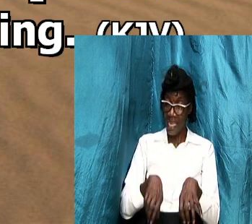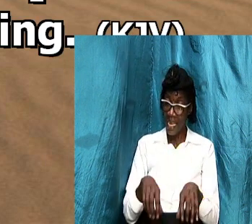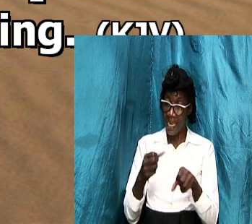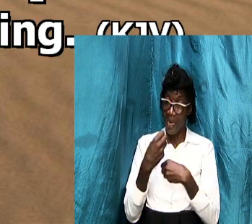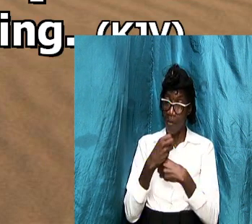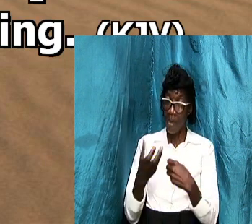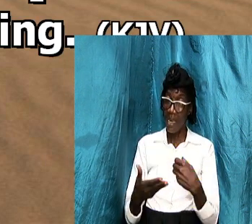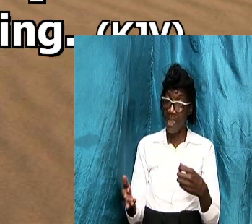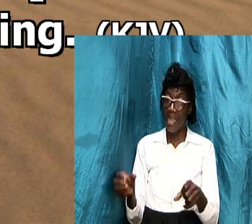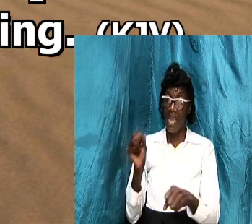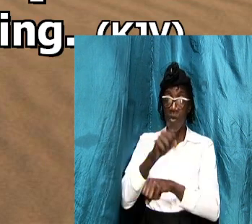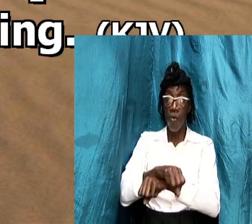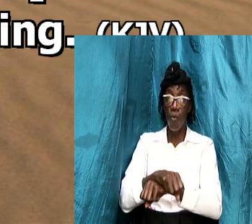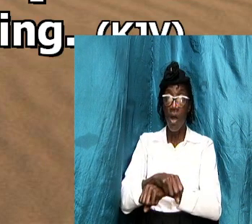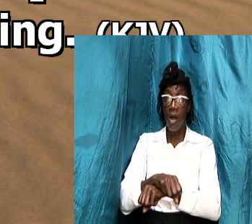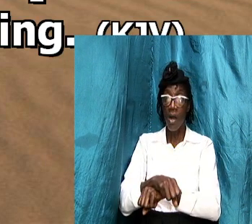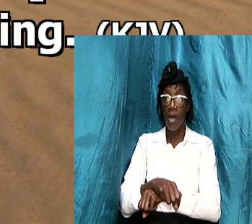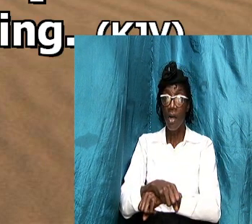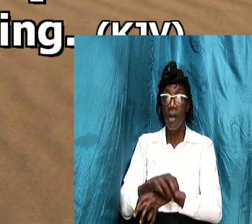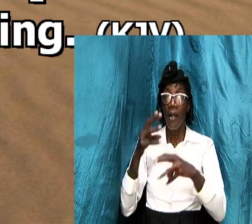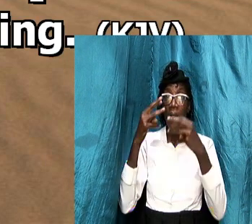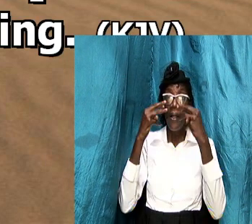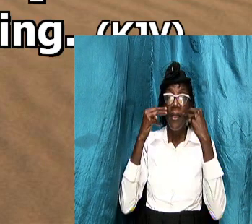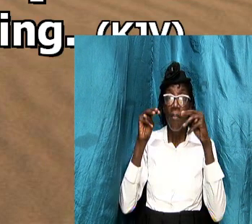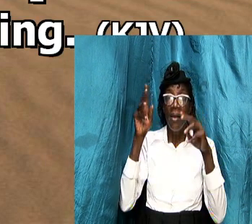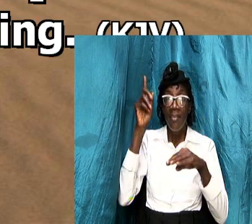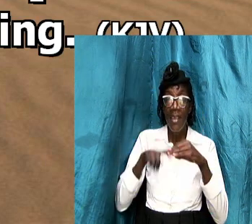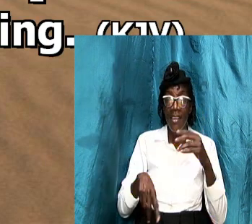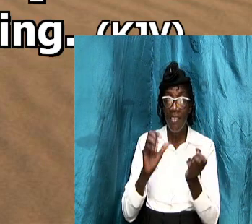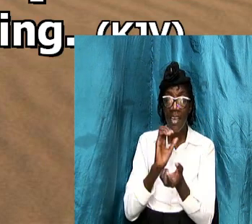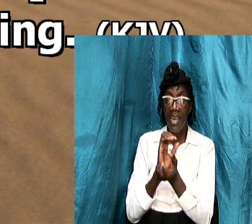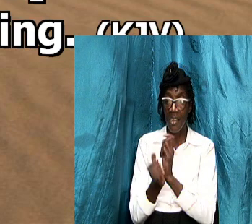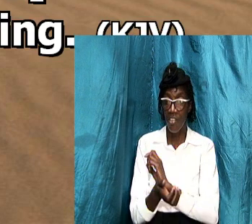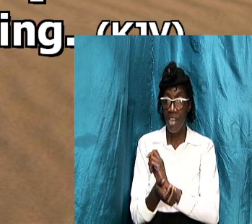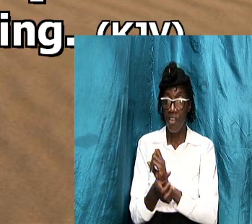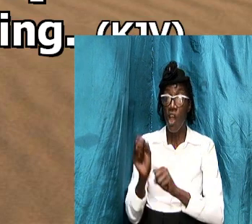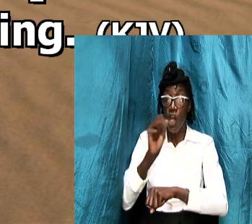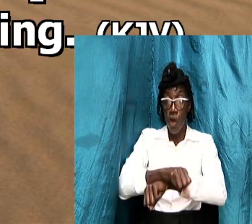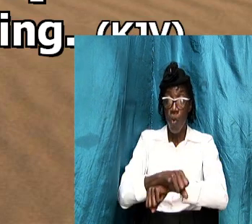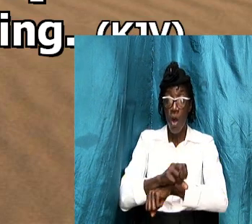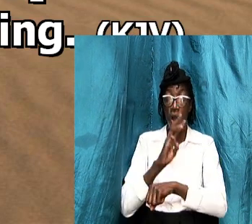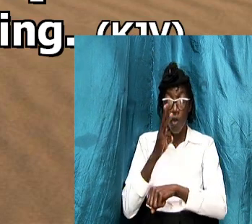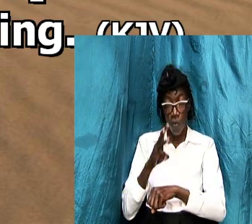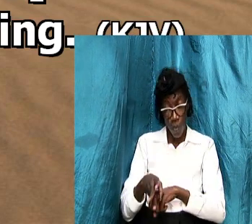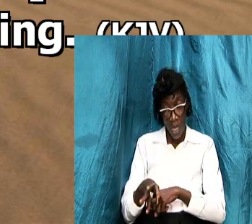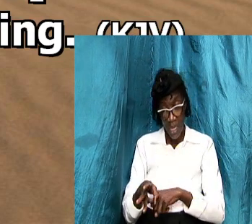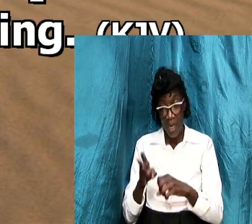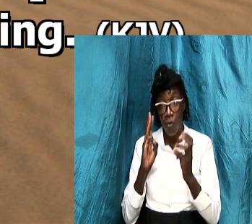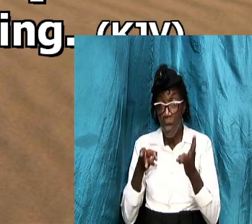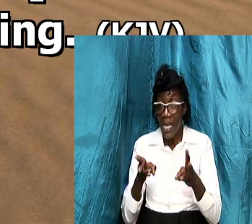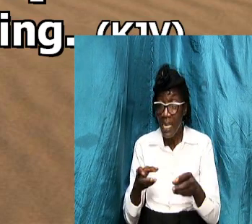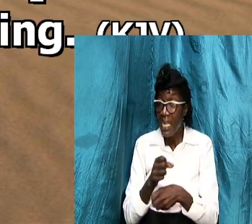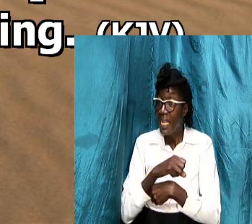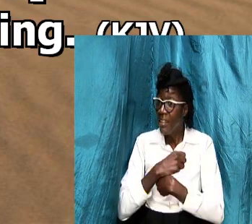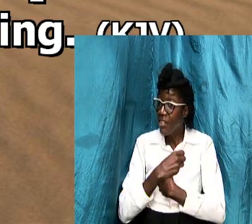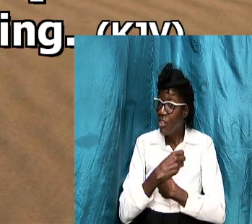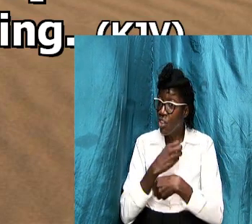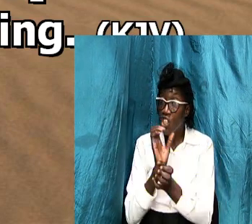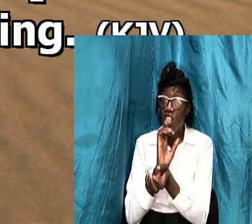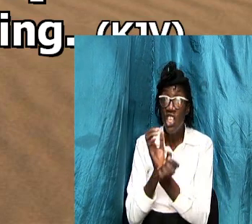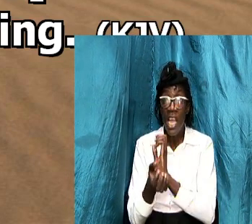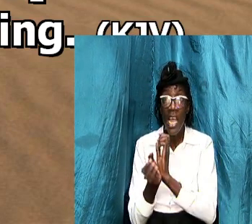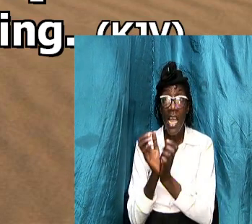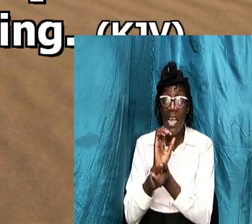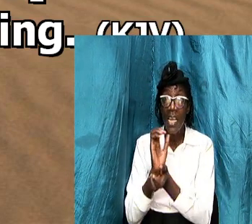work remember we said enough the message cannot change methods will change and forms will change and approaches will change